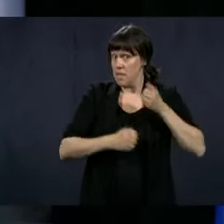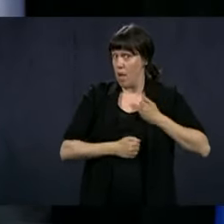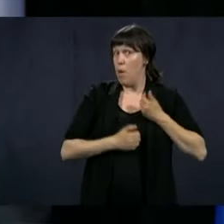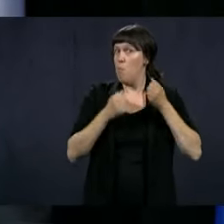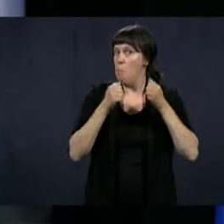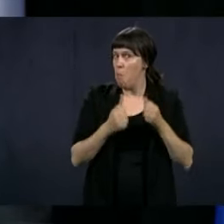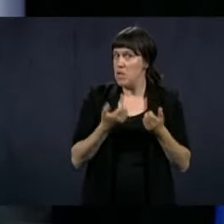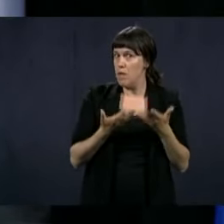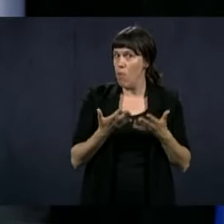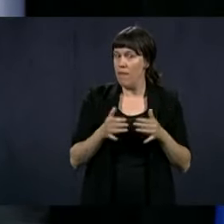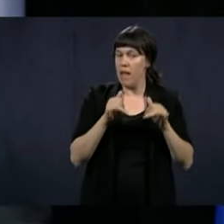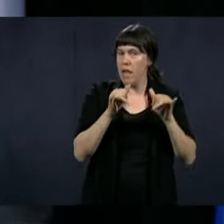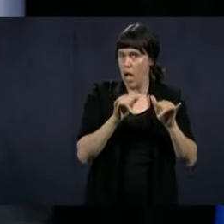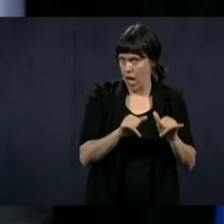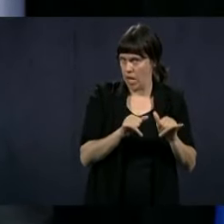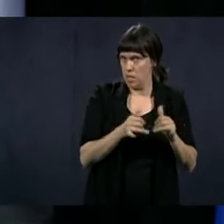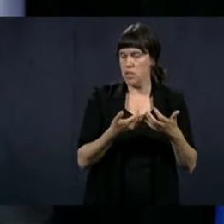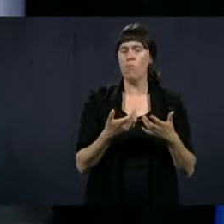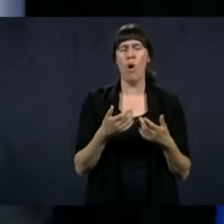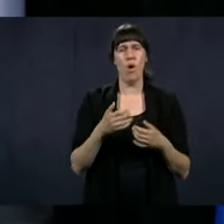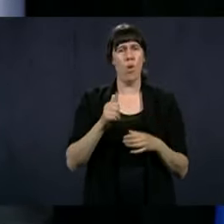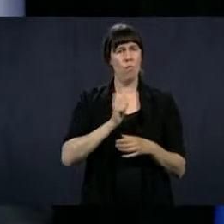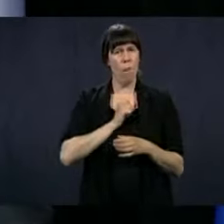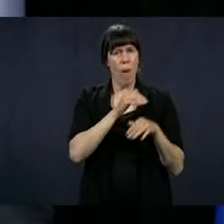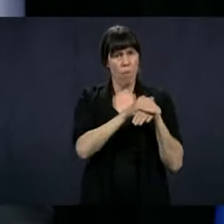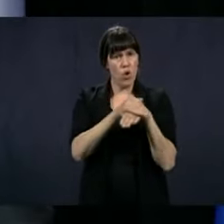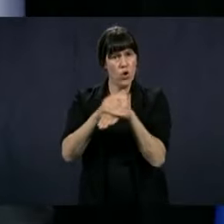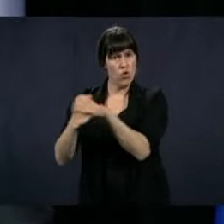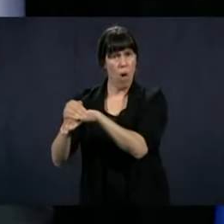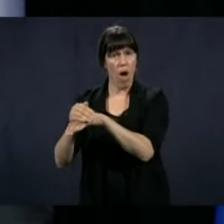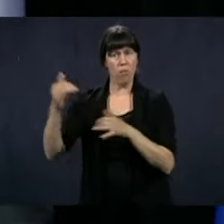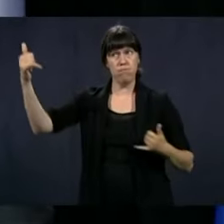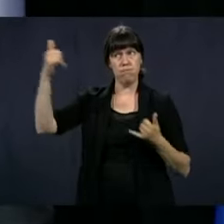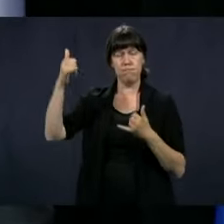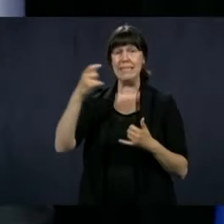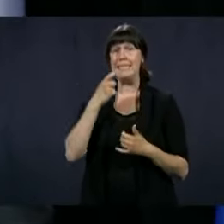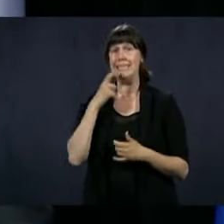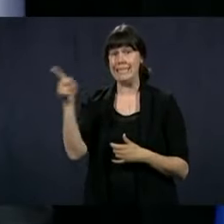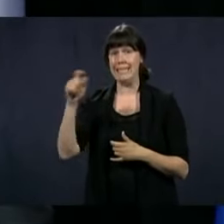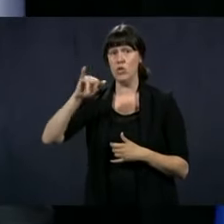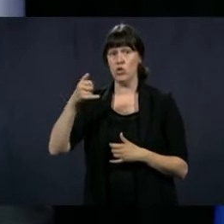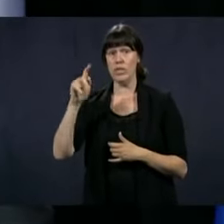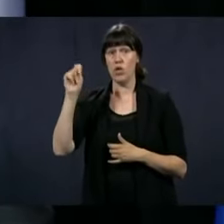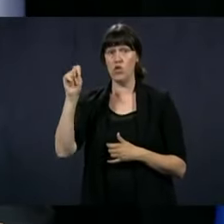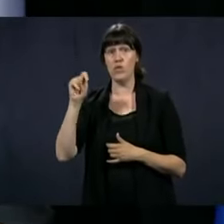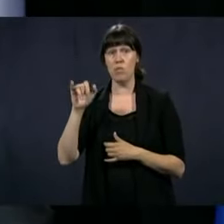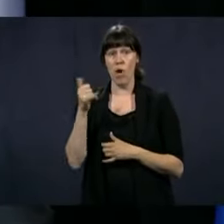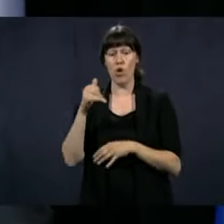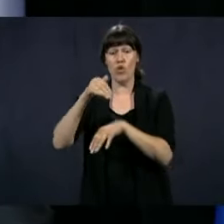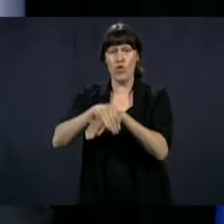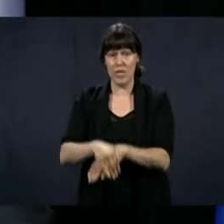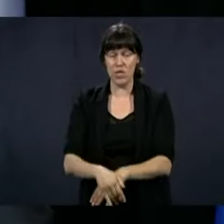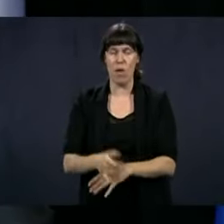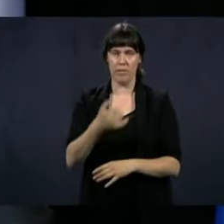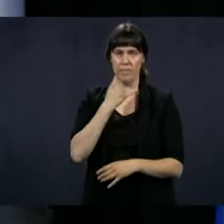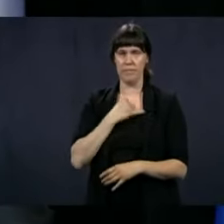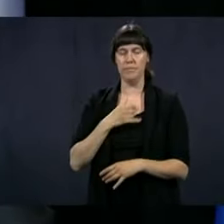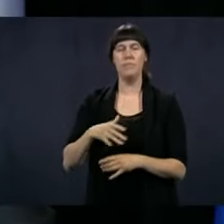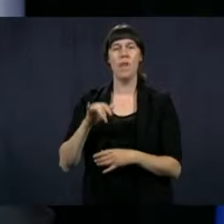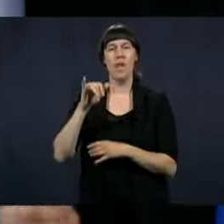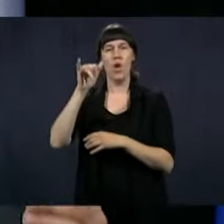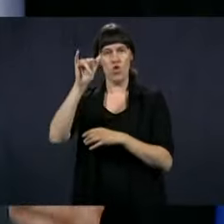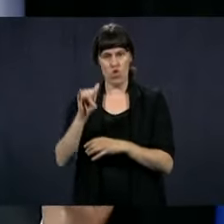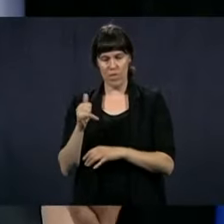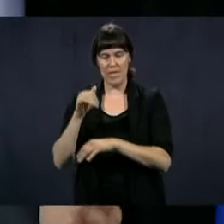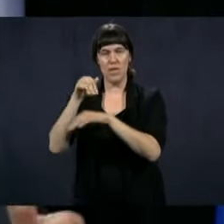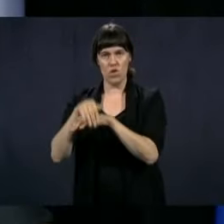a telephone meeting, like every Thursday evening, with Justin Trudeau, so tonight. And I know that Ontario also wishes to